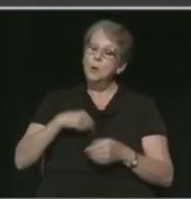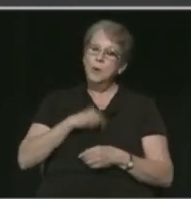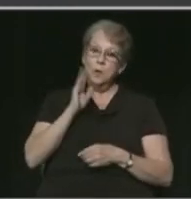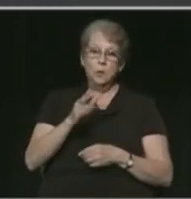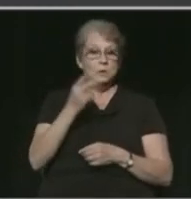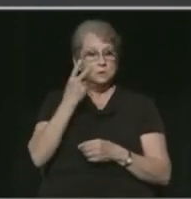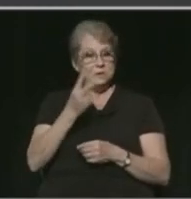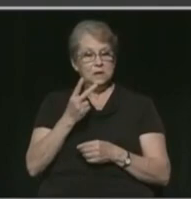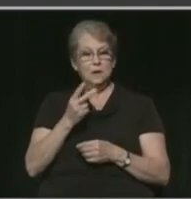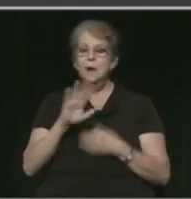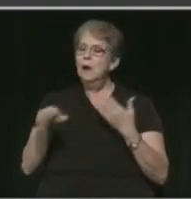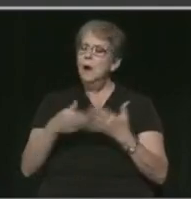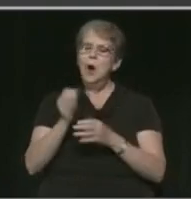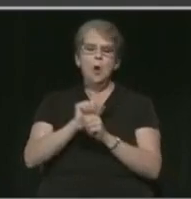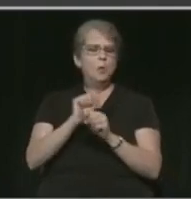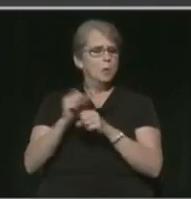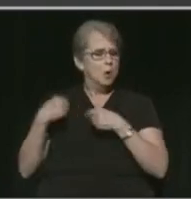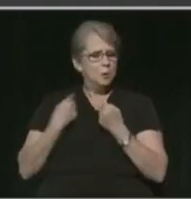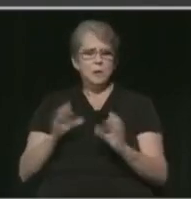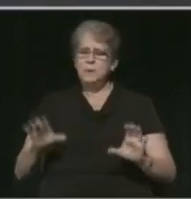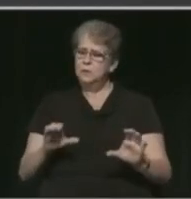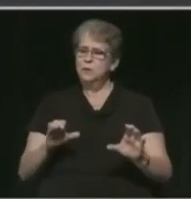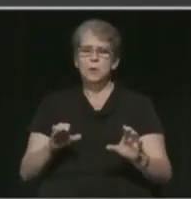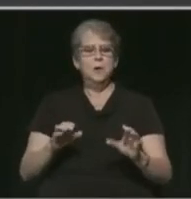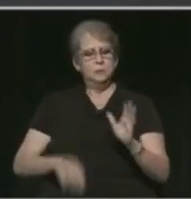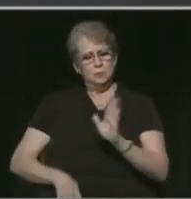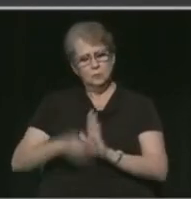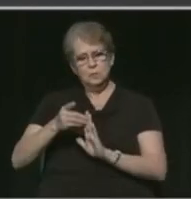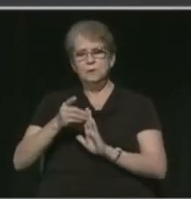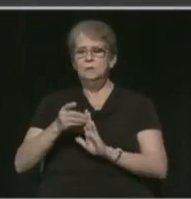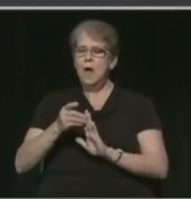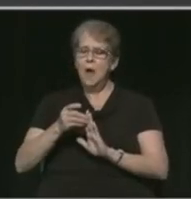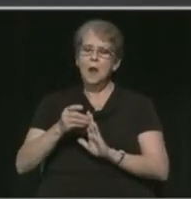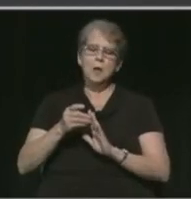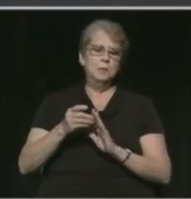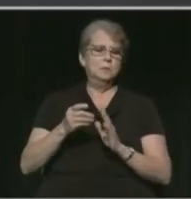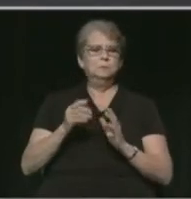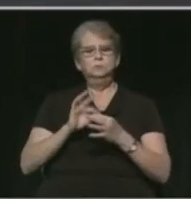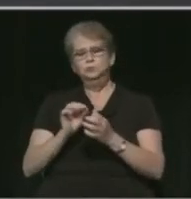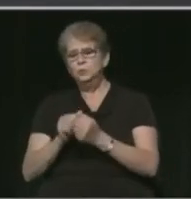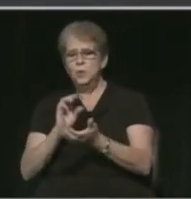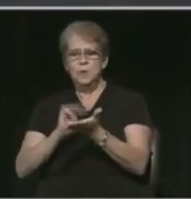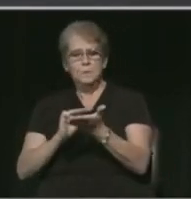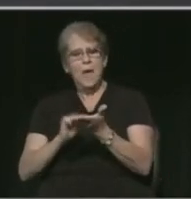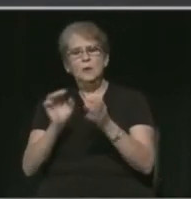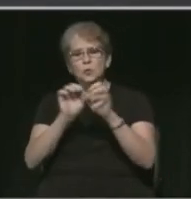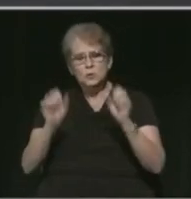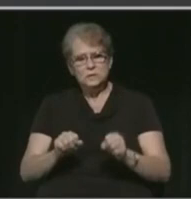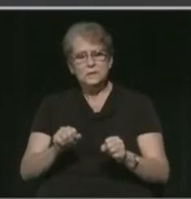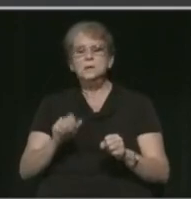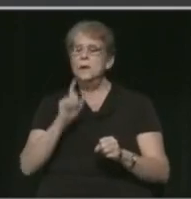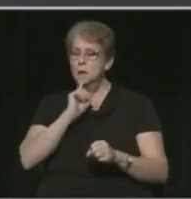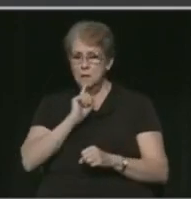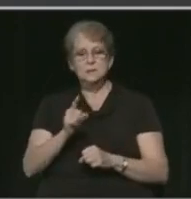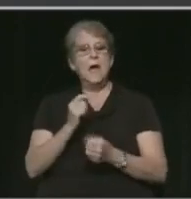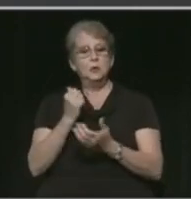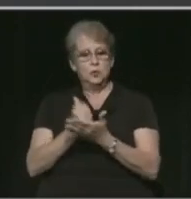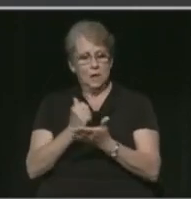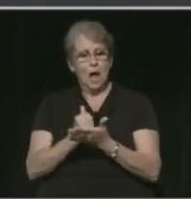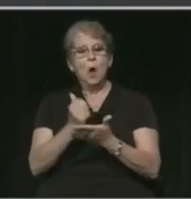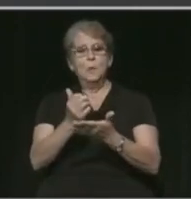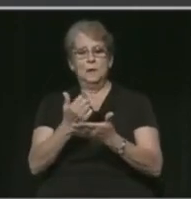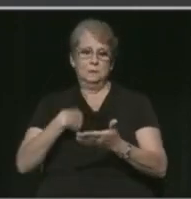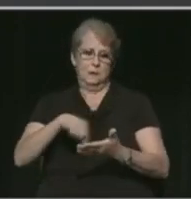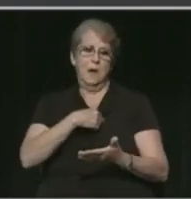is that all the work that we've been doing collectively to build up capacity in our medical system is actually helping us,